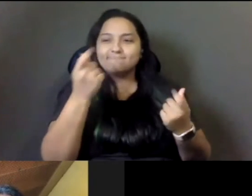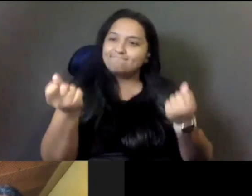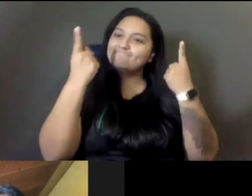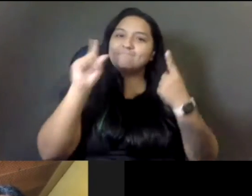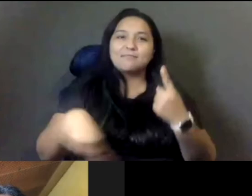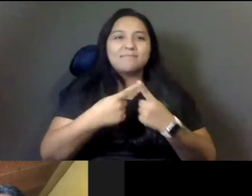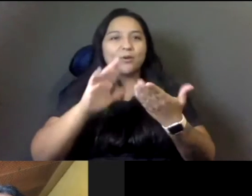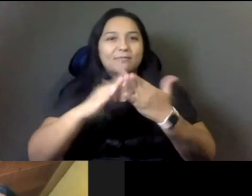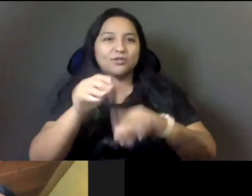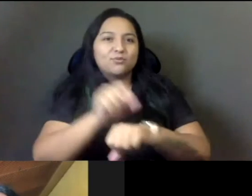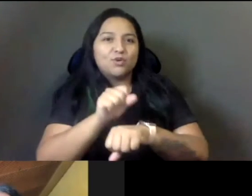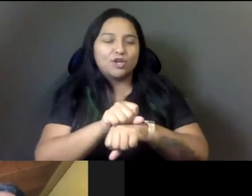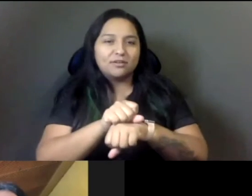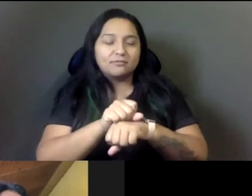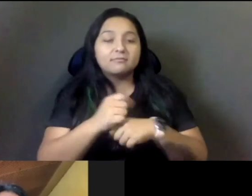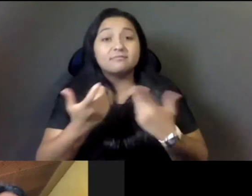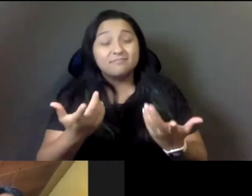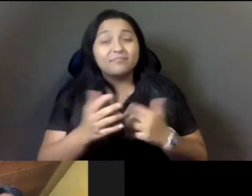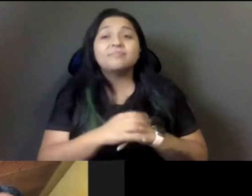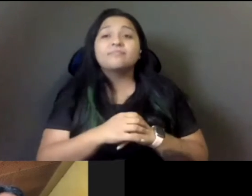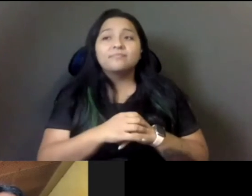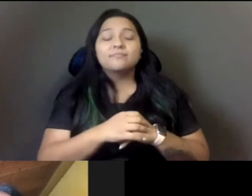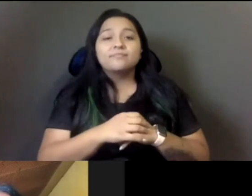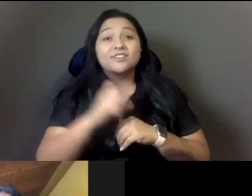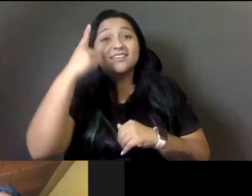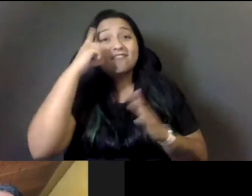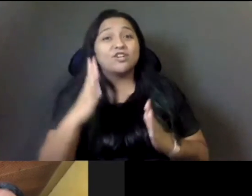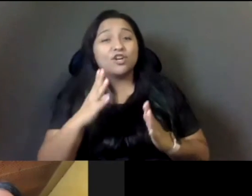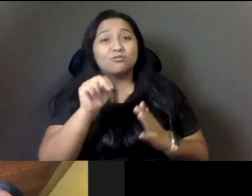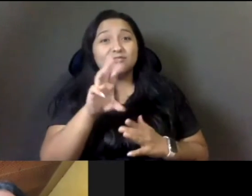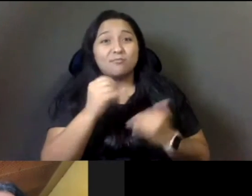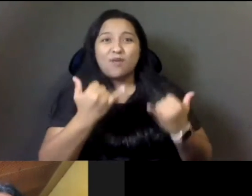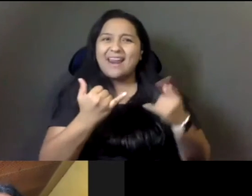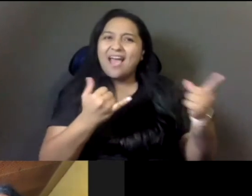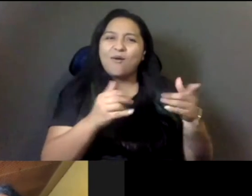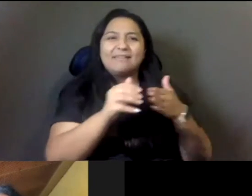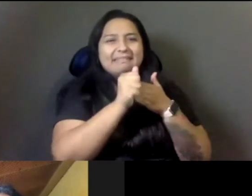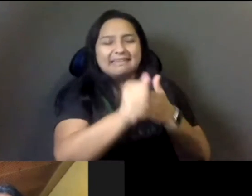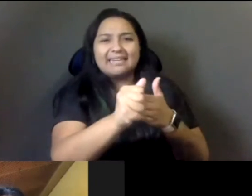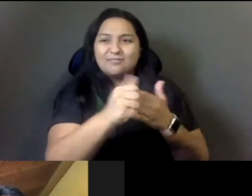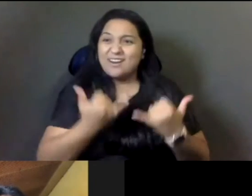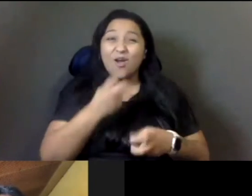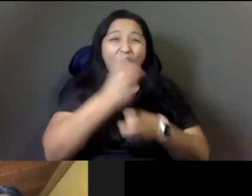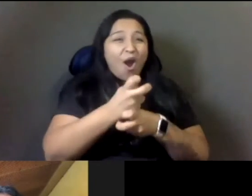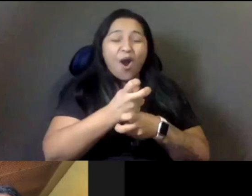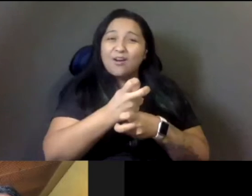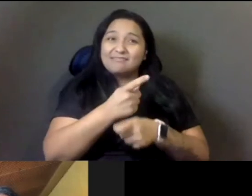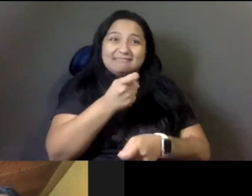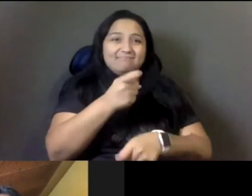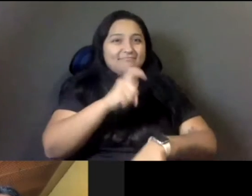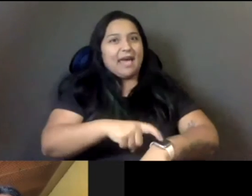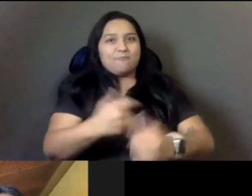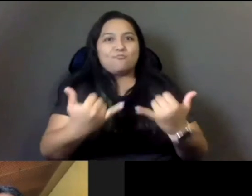us to some really hard times and, you know, being an elected official right now, it's not easy. And you know what, that's my job. My job is to make hard decisions